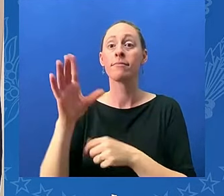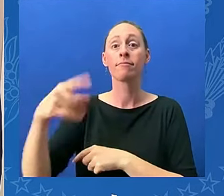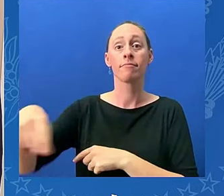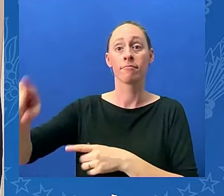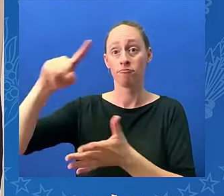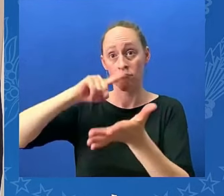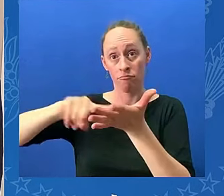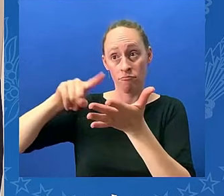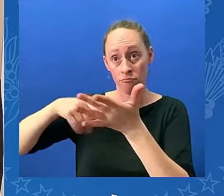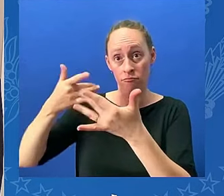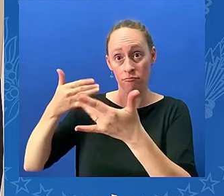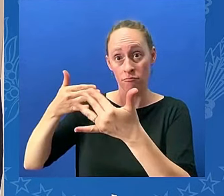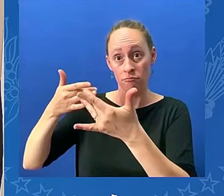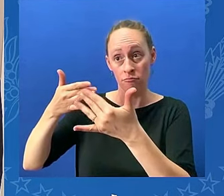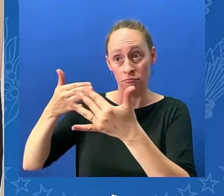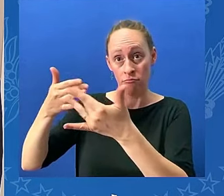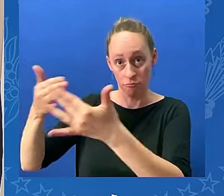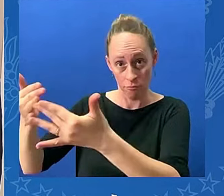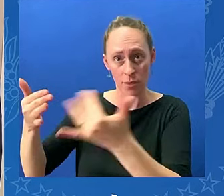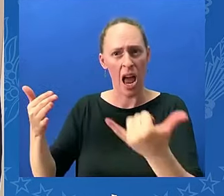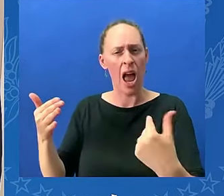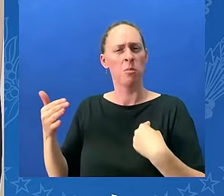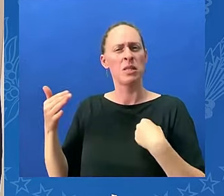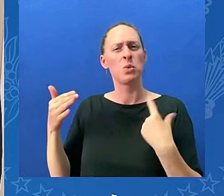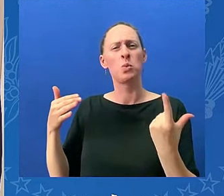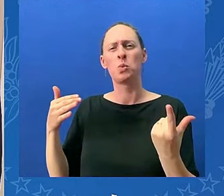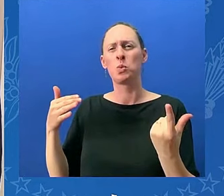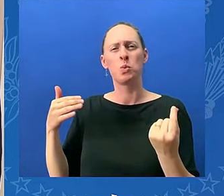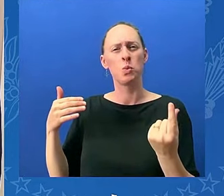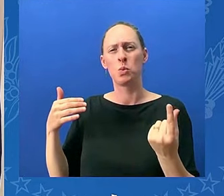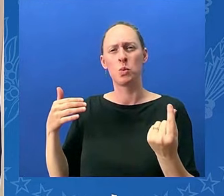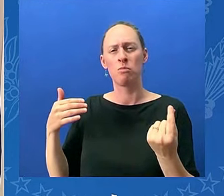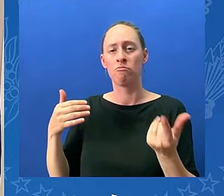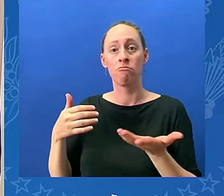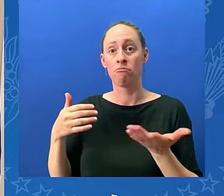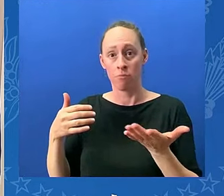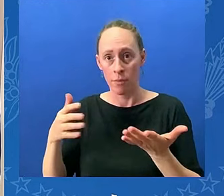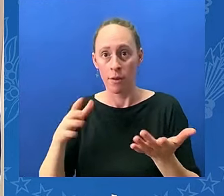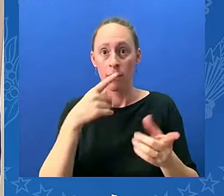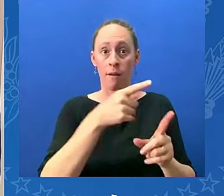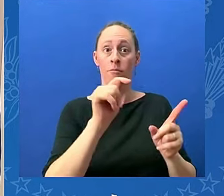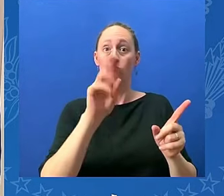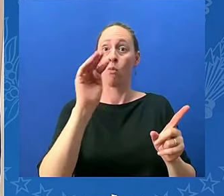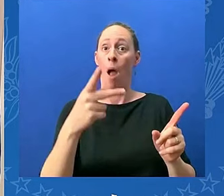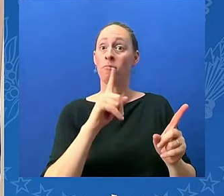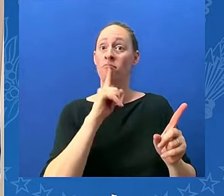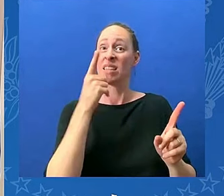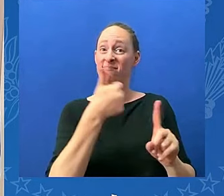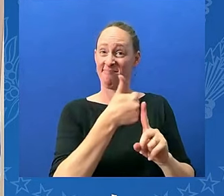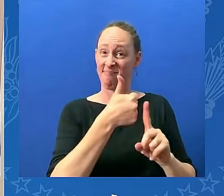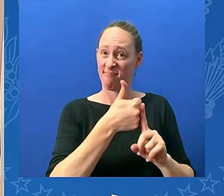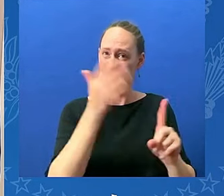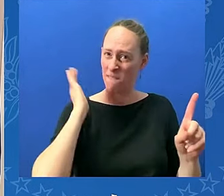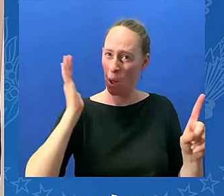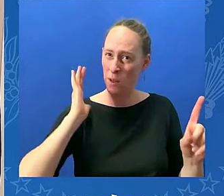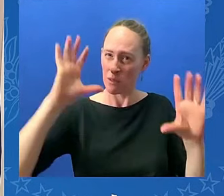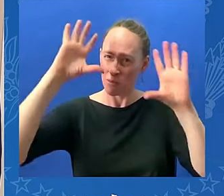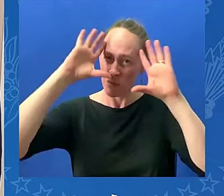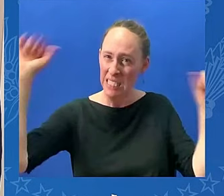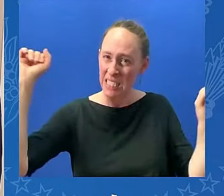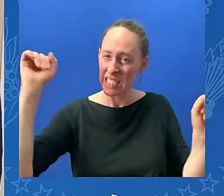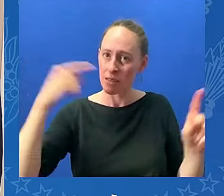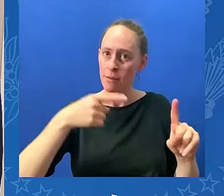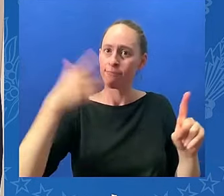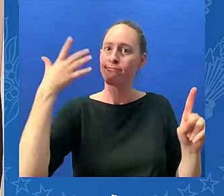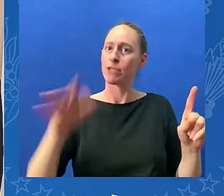is a former president and nominee of the republican party already receives a heightened level of security and i've been consistent in my